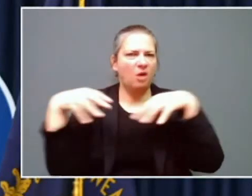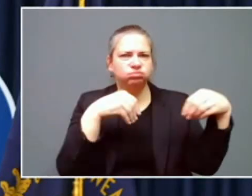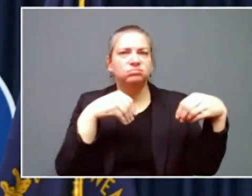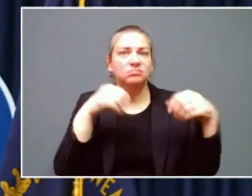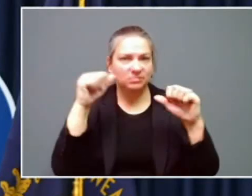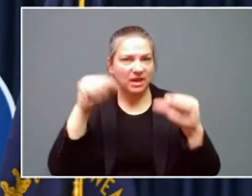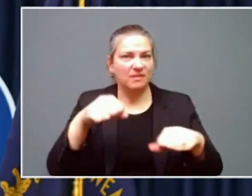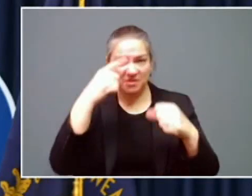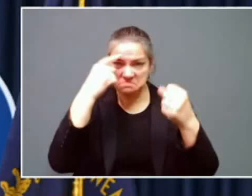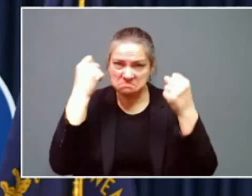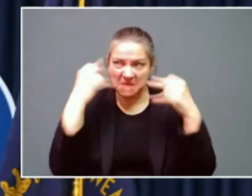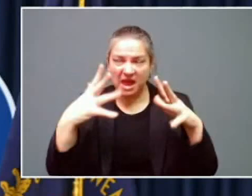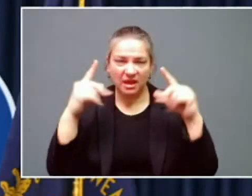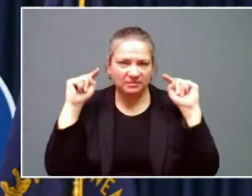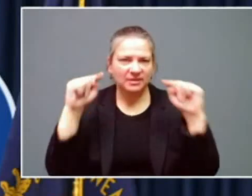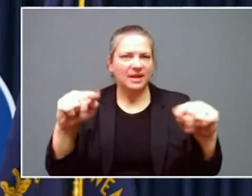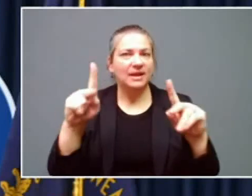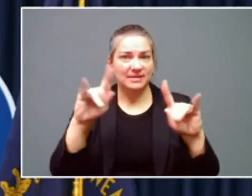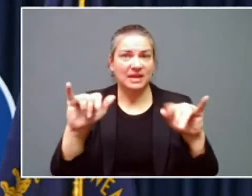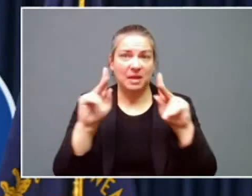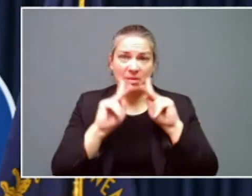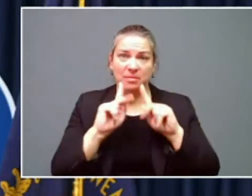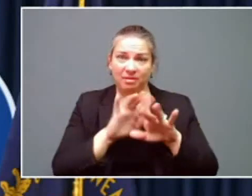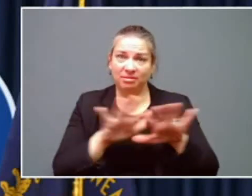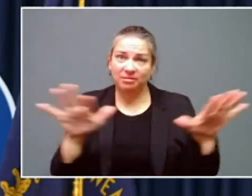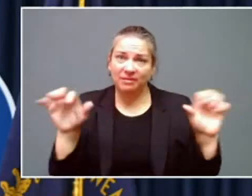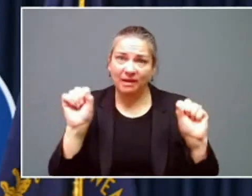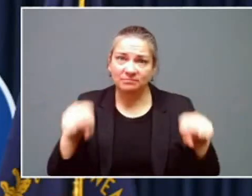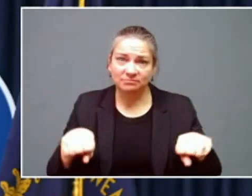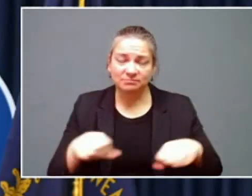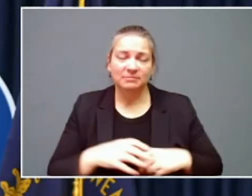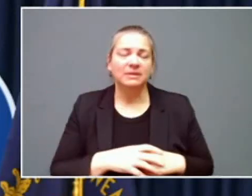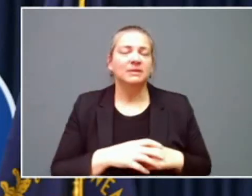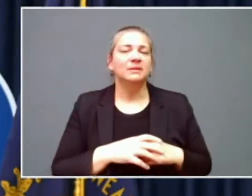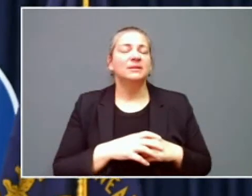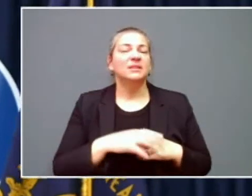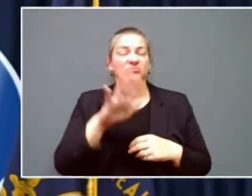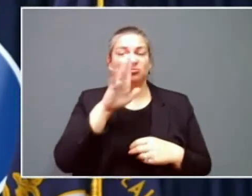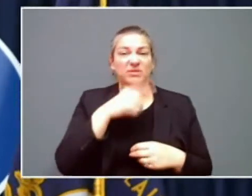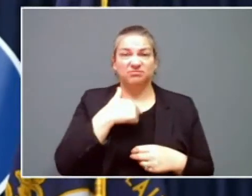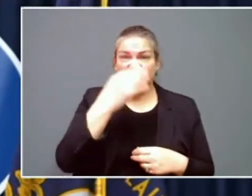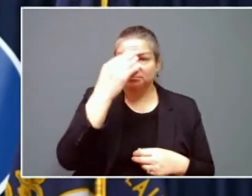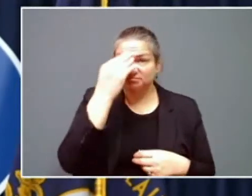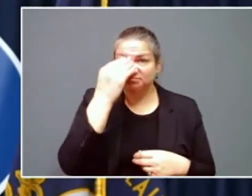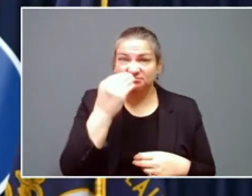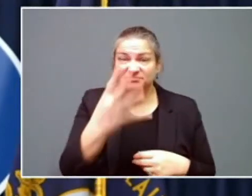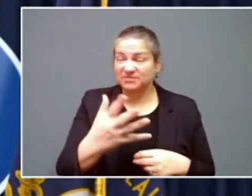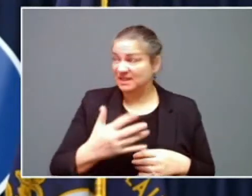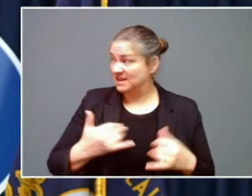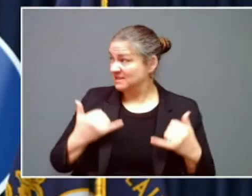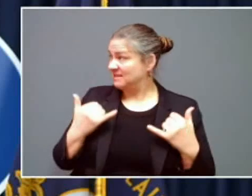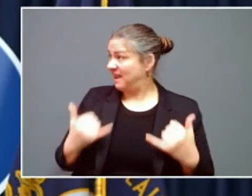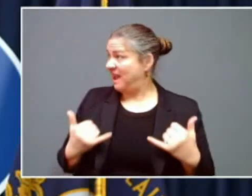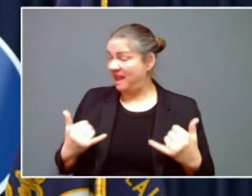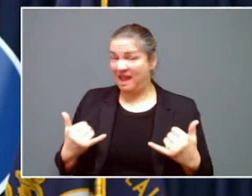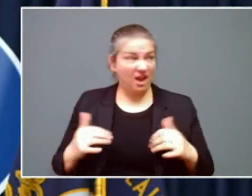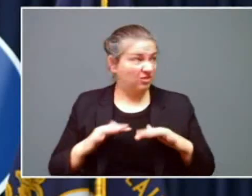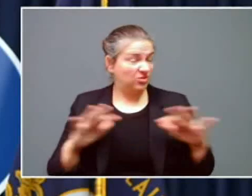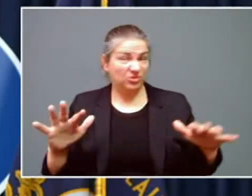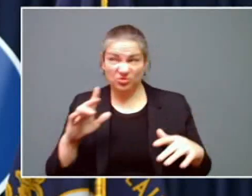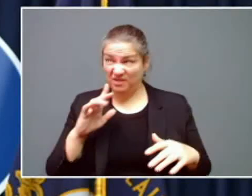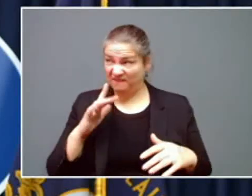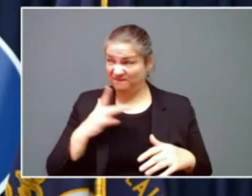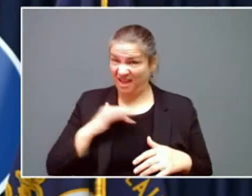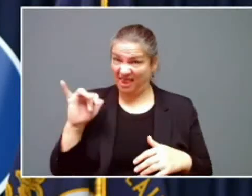of Kentuckians. So let me start by saying, if everything holds to where it is right now, this is the real deal. It is